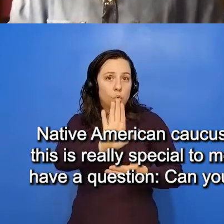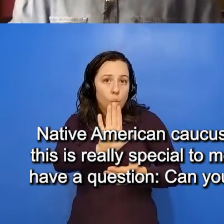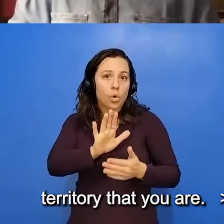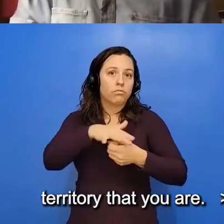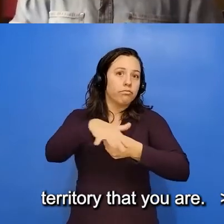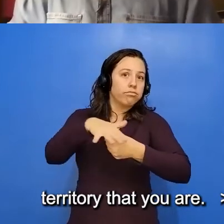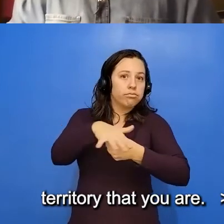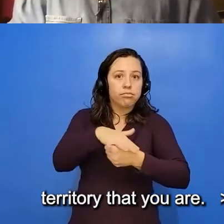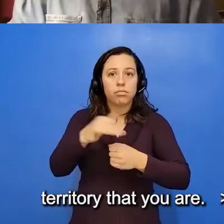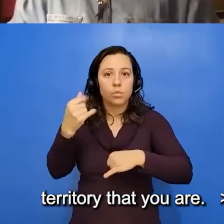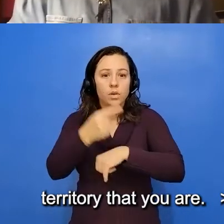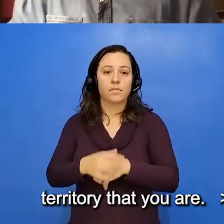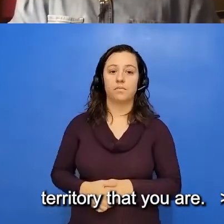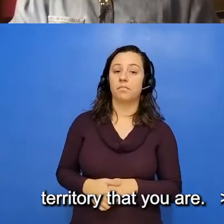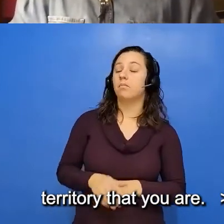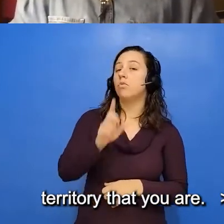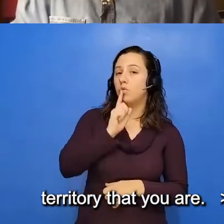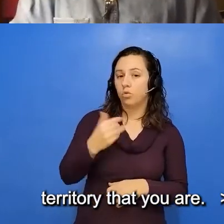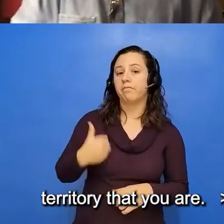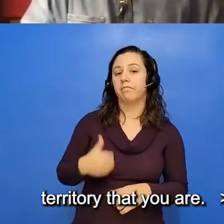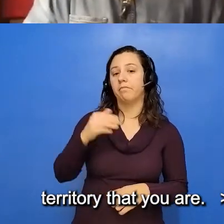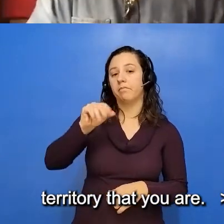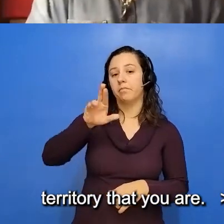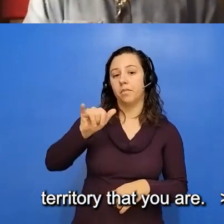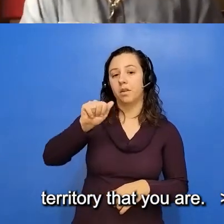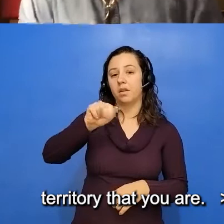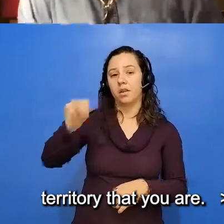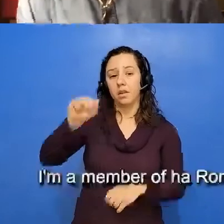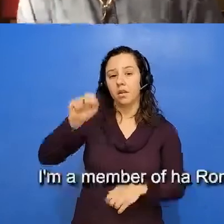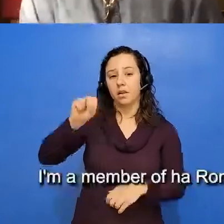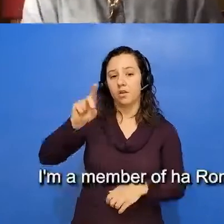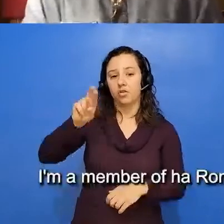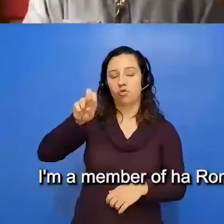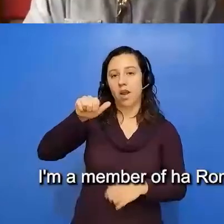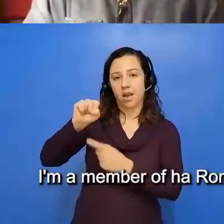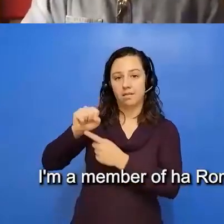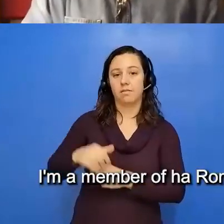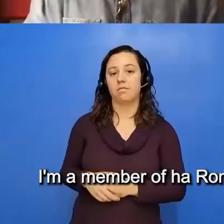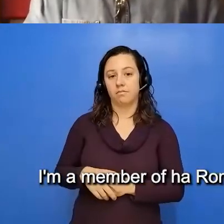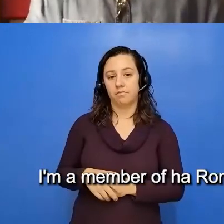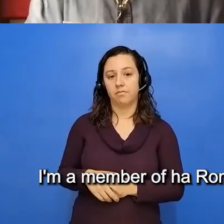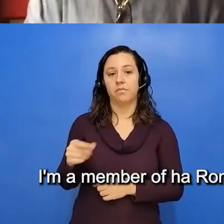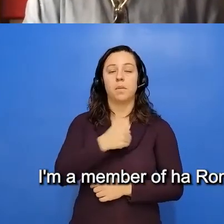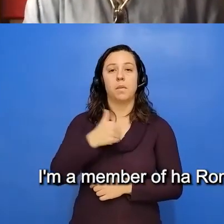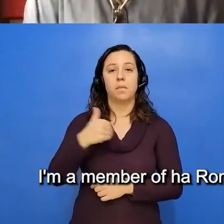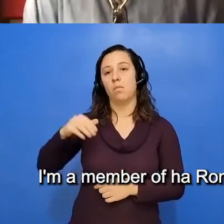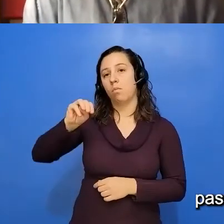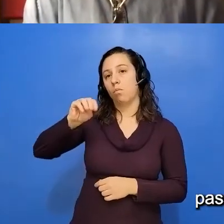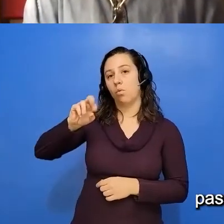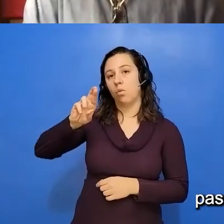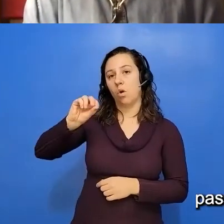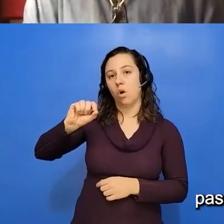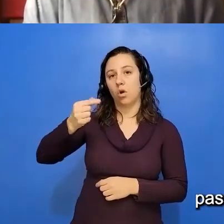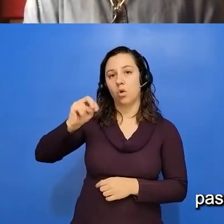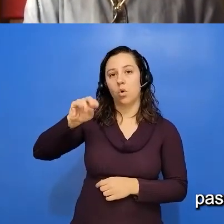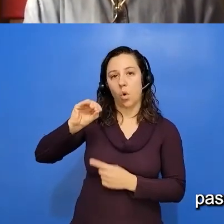today? I can. My name is Marianne Andreas. I'm a member of the Moronga Band of Mission Indians. We